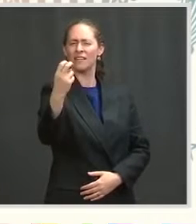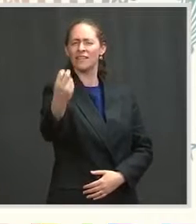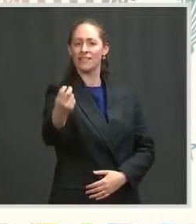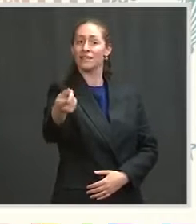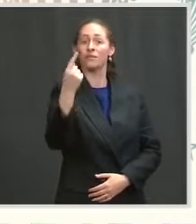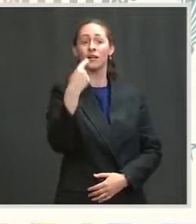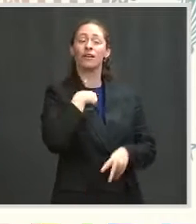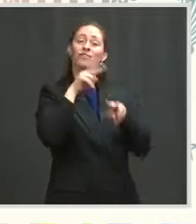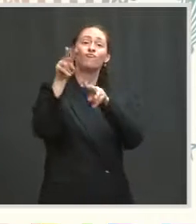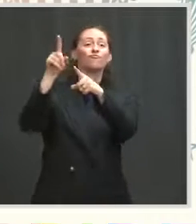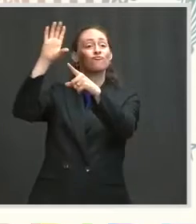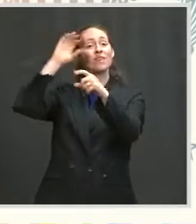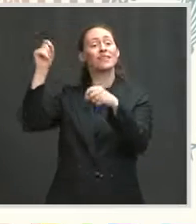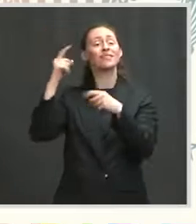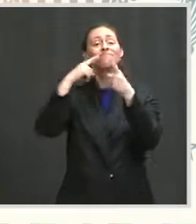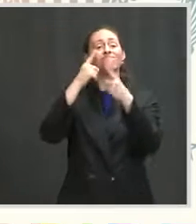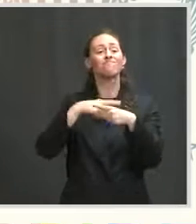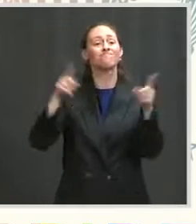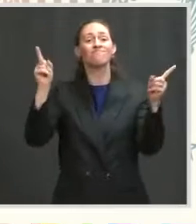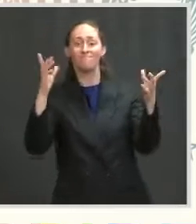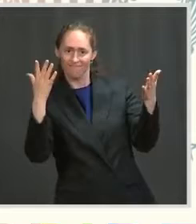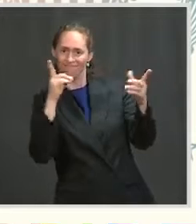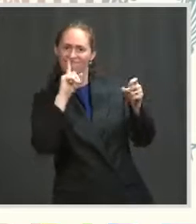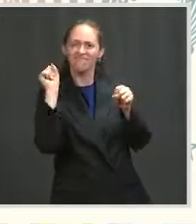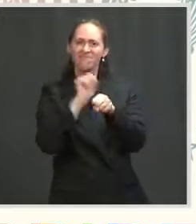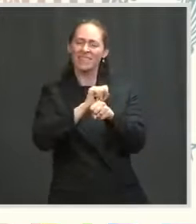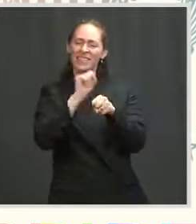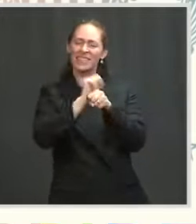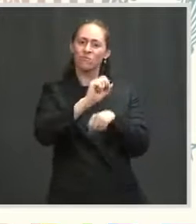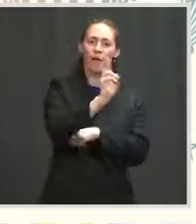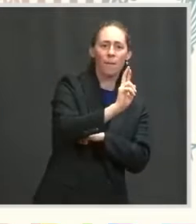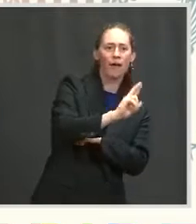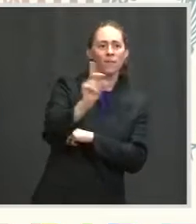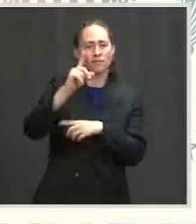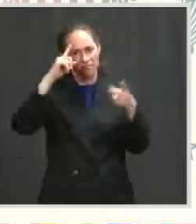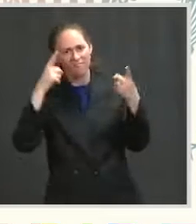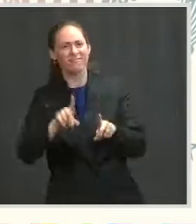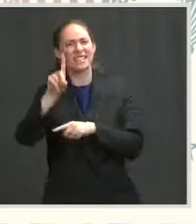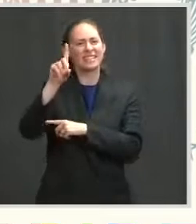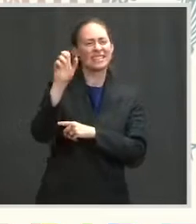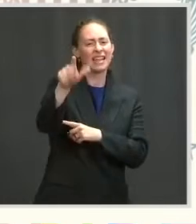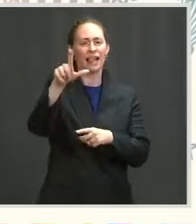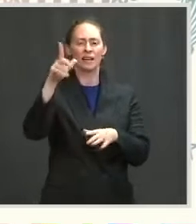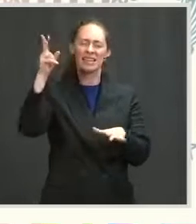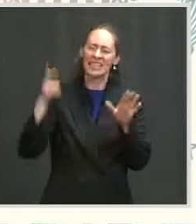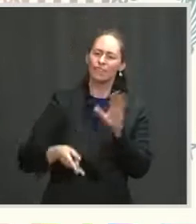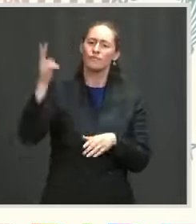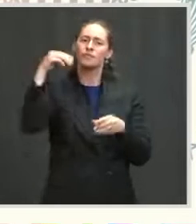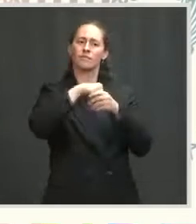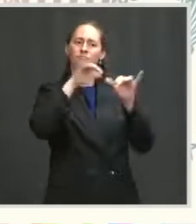a bipartisan deal to make some of the most significant infrastructure investments in the history of the Republic. And it felt good.